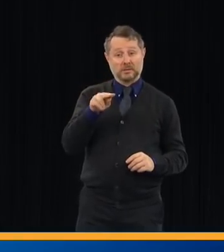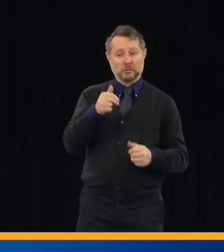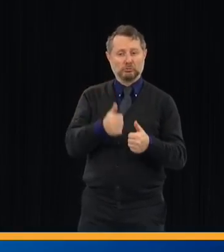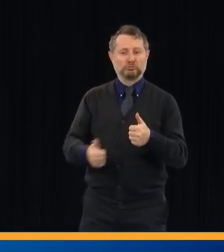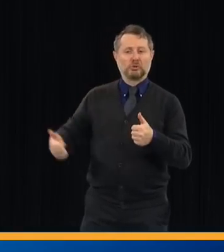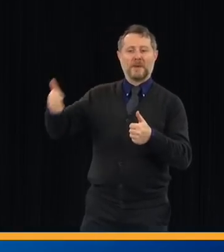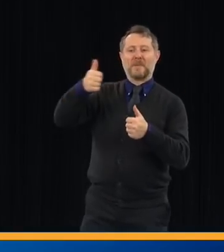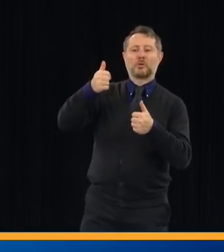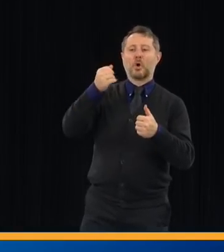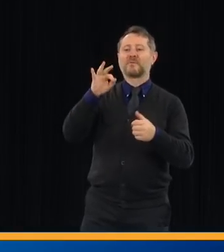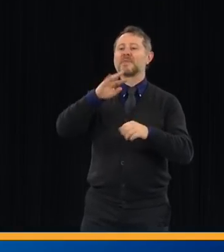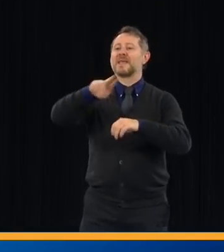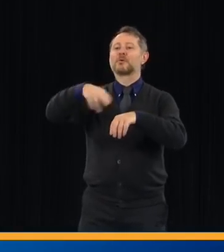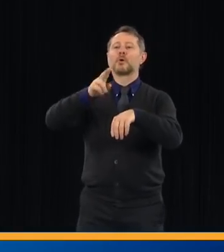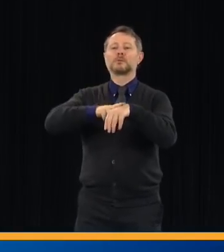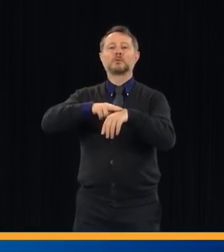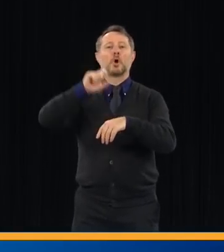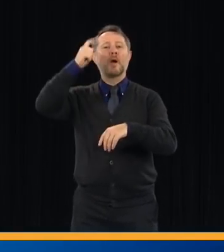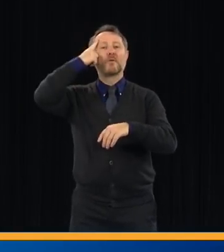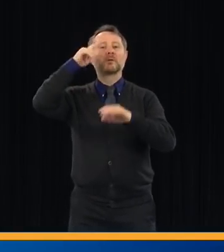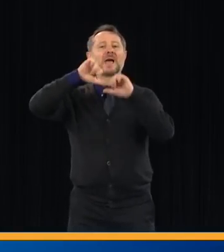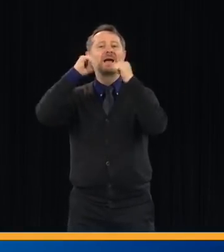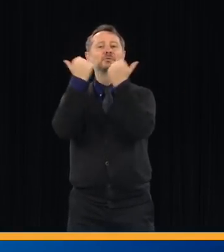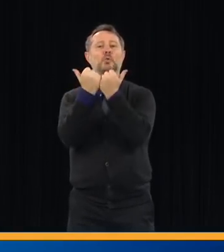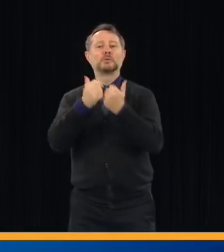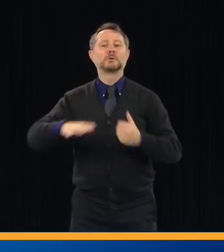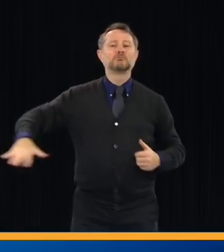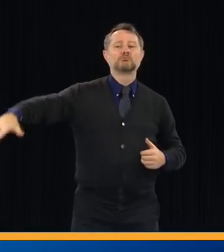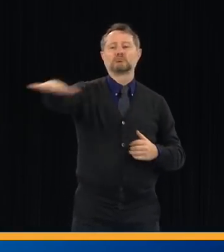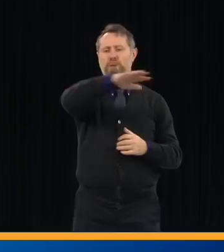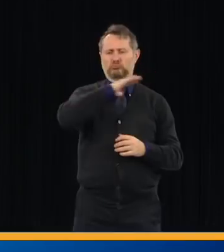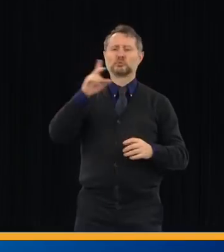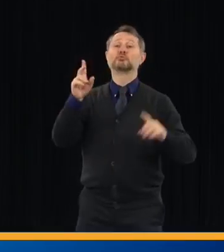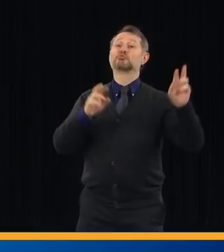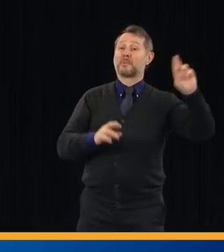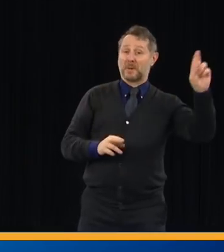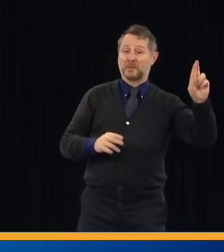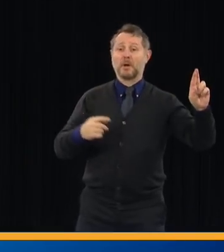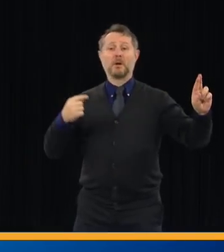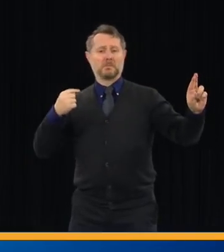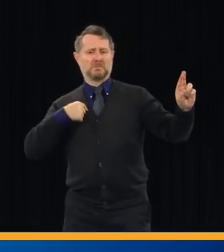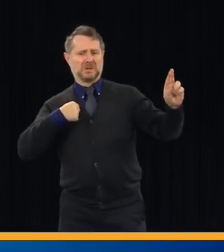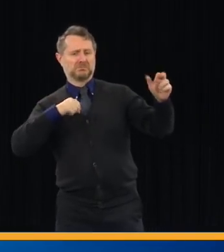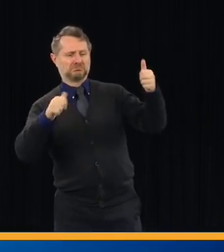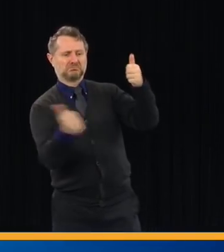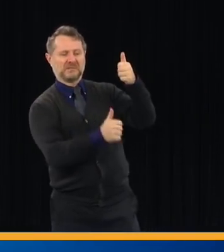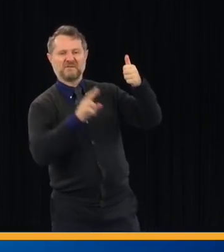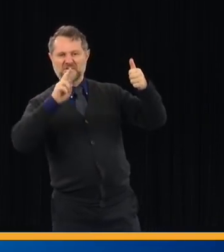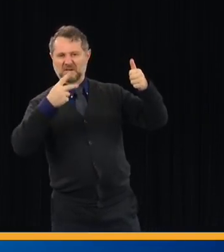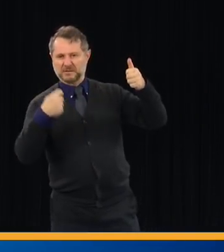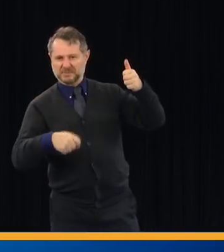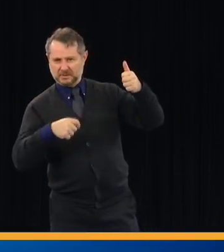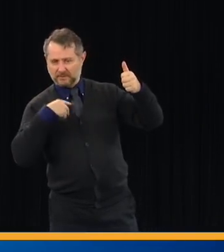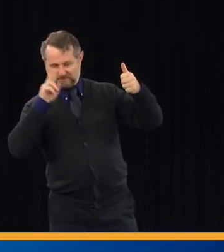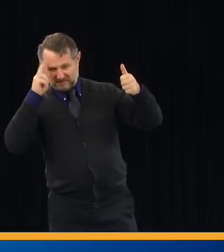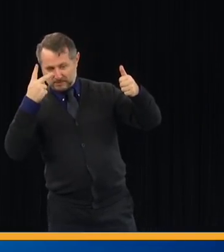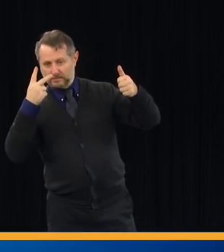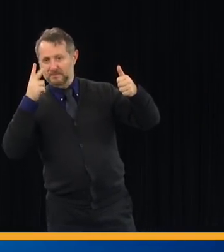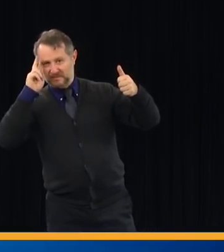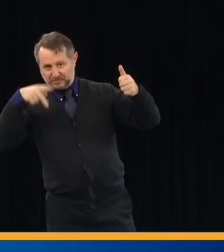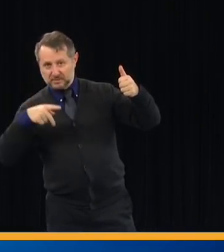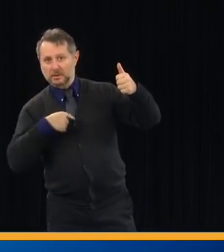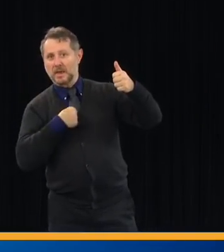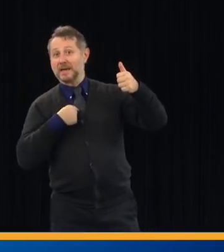Association. He is a Republican. I am the vice chair. I'm a Democrat, for those of you who don't know.